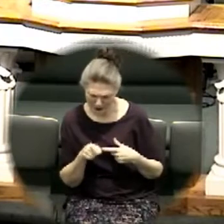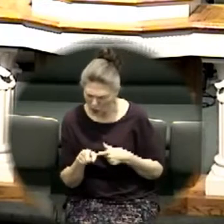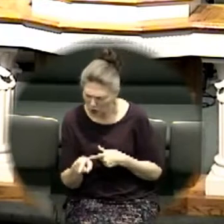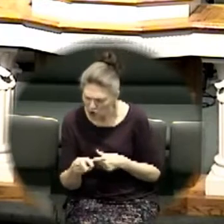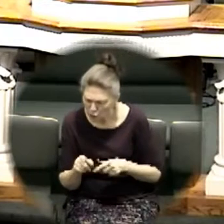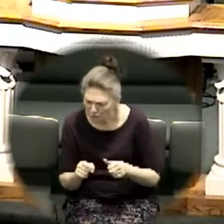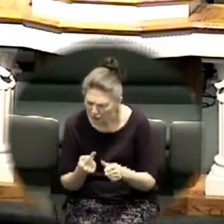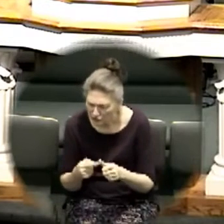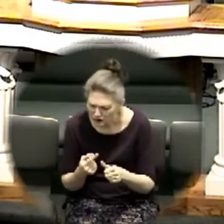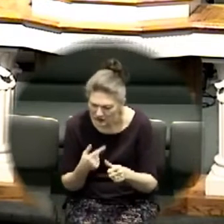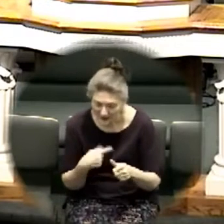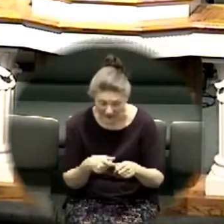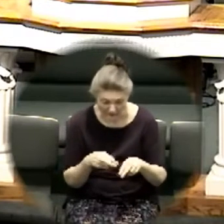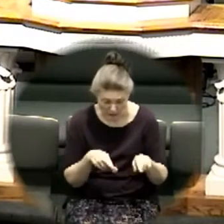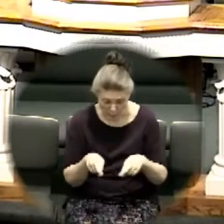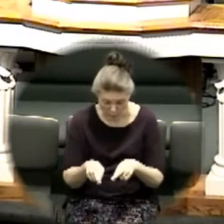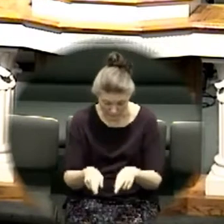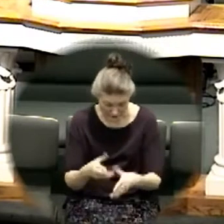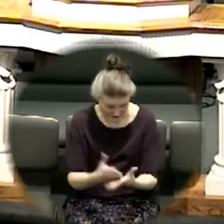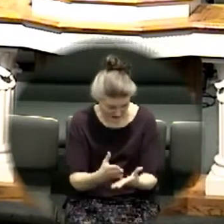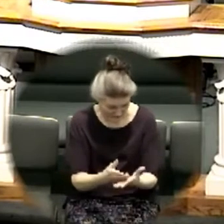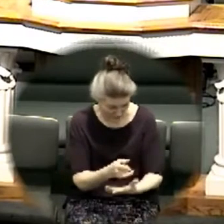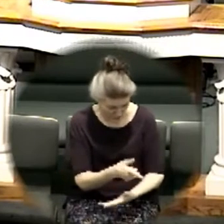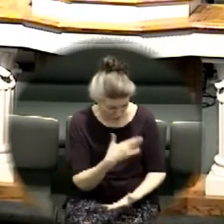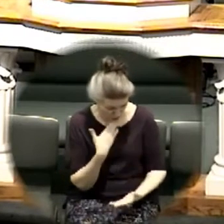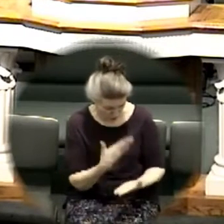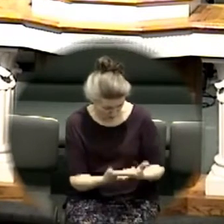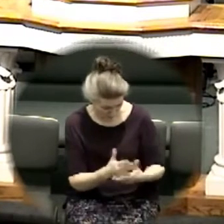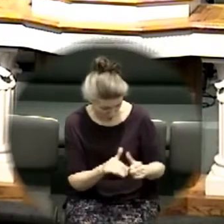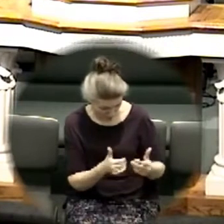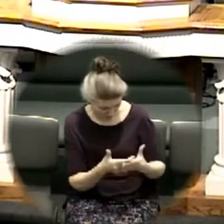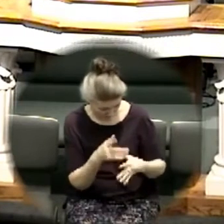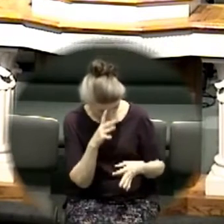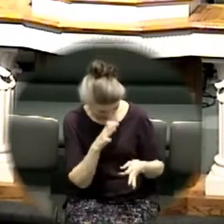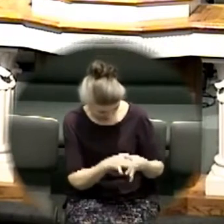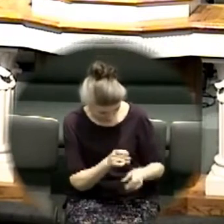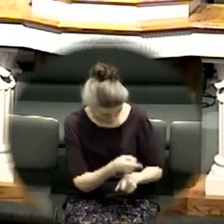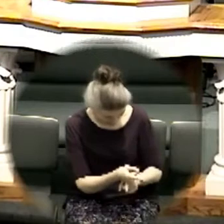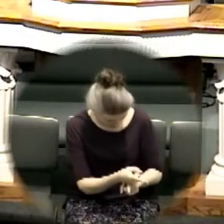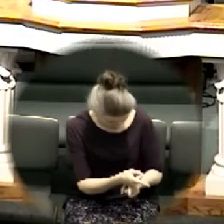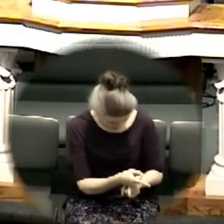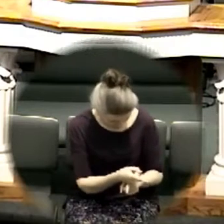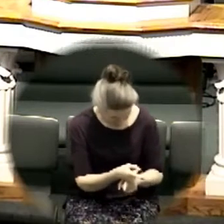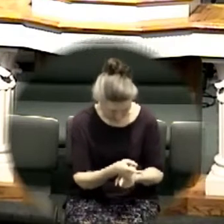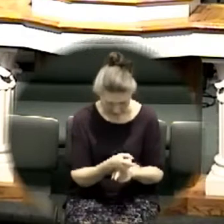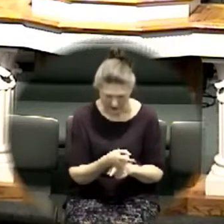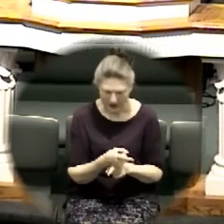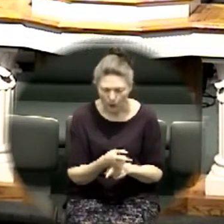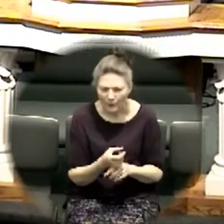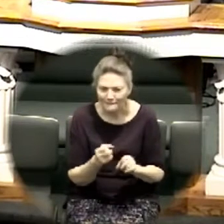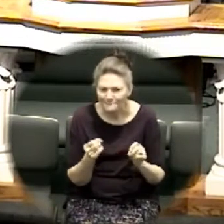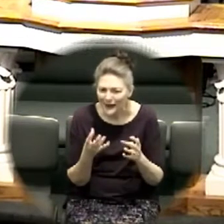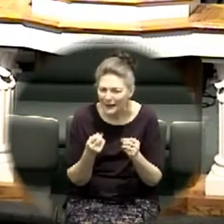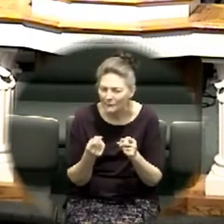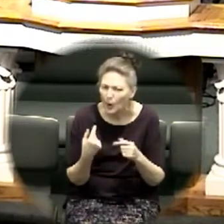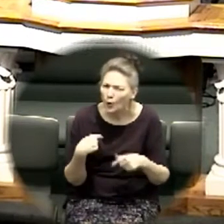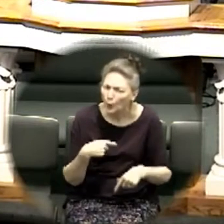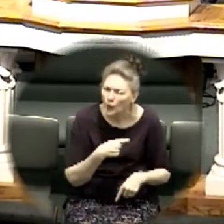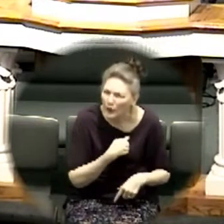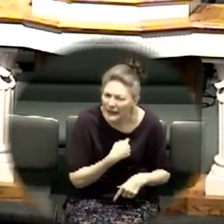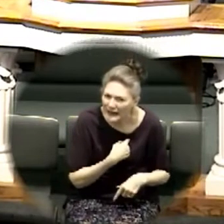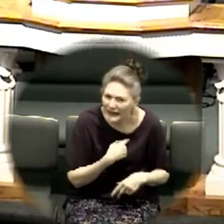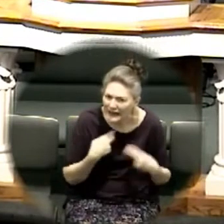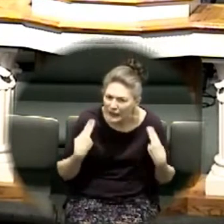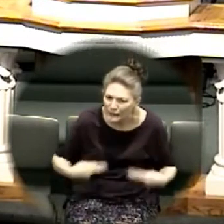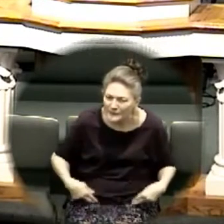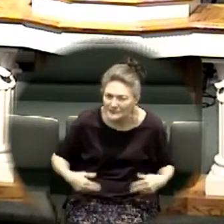and when the river stops we're good you guys have all the faith anyways we have all sorts of answers don't we but god didn't